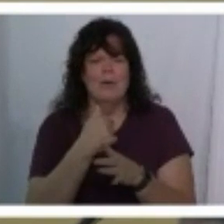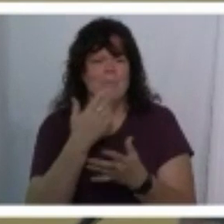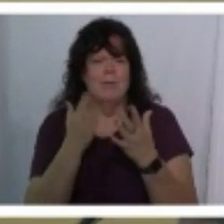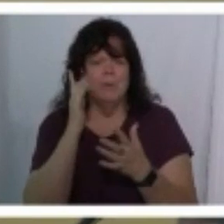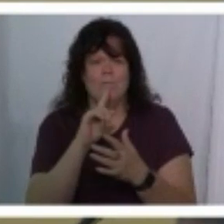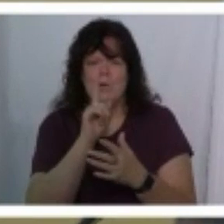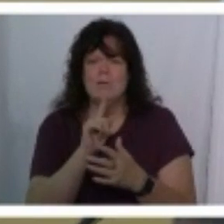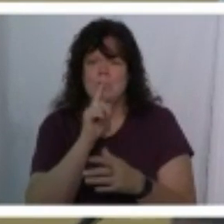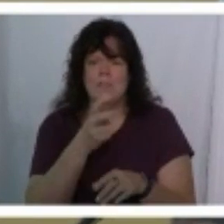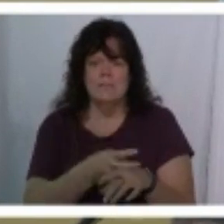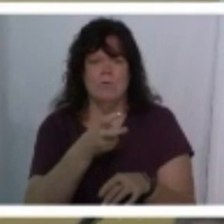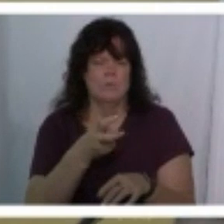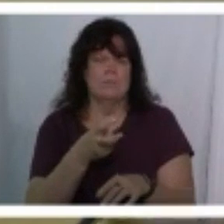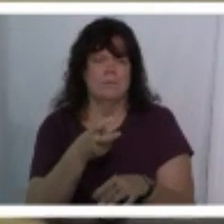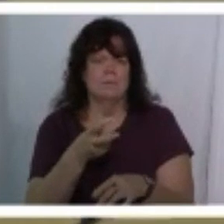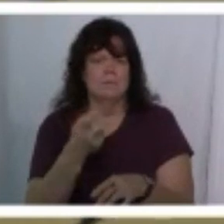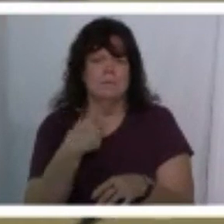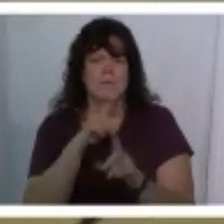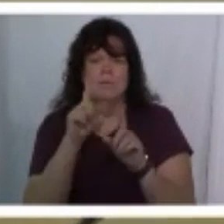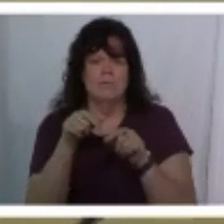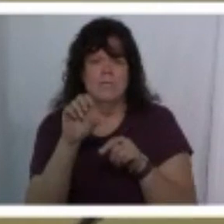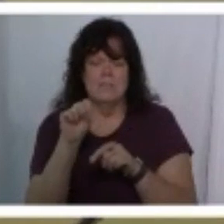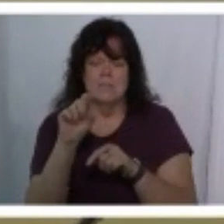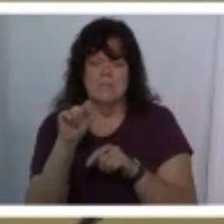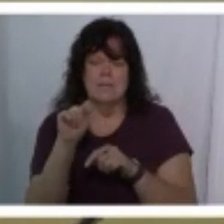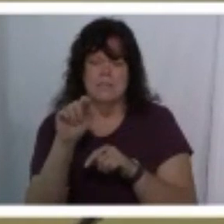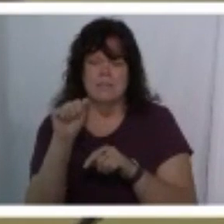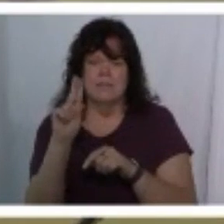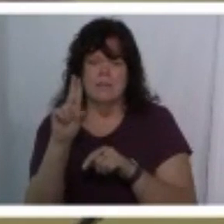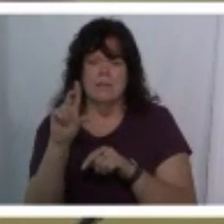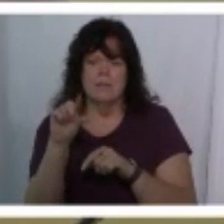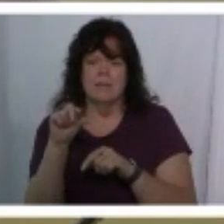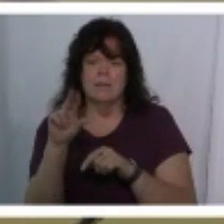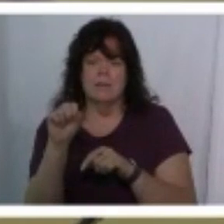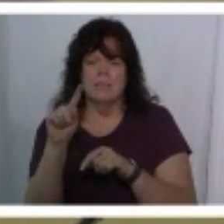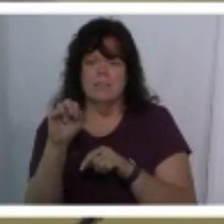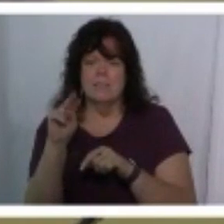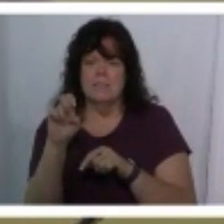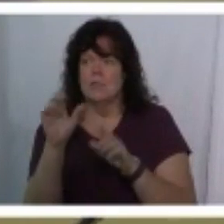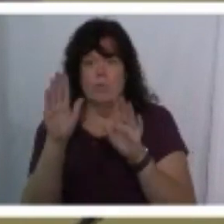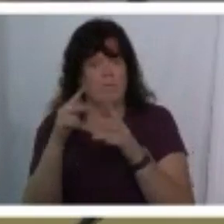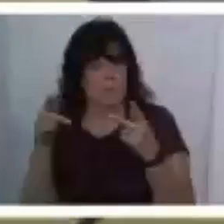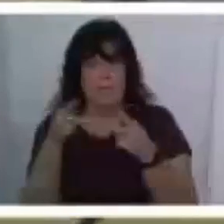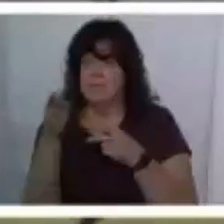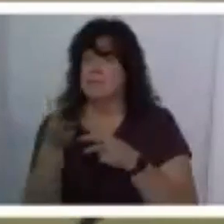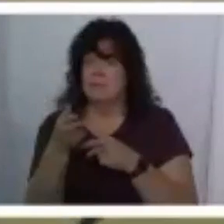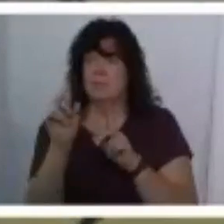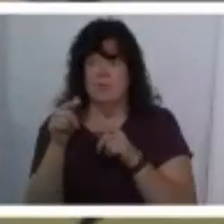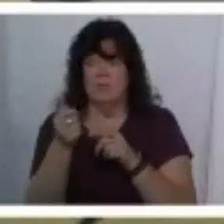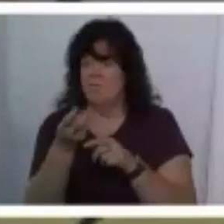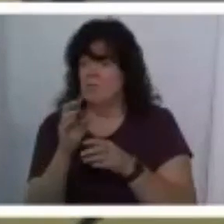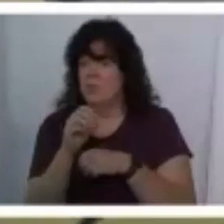really really hard we went to saint augustine's for a few years it's a wonderful place it is right it's a wonderful place